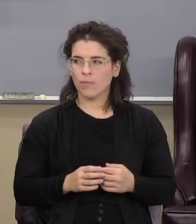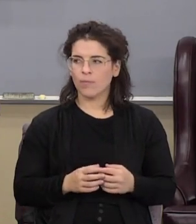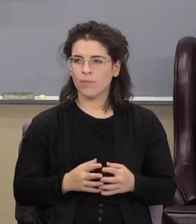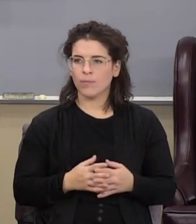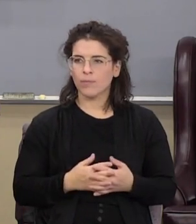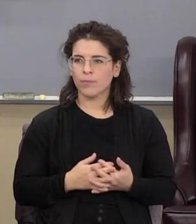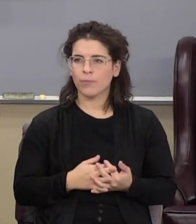and by the way